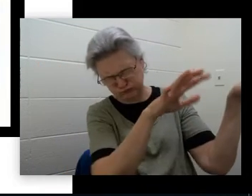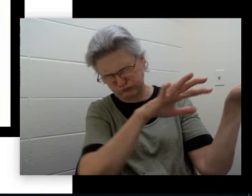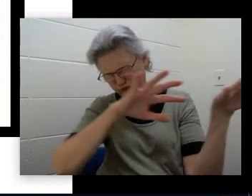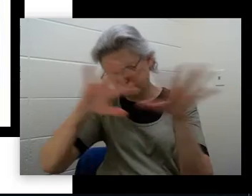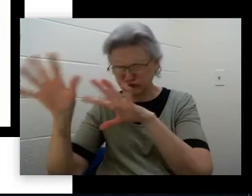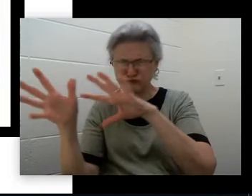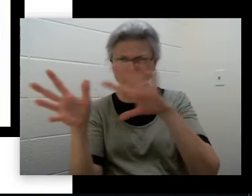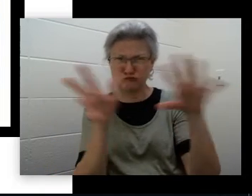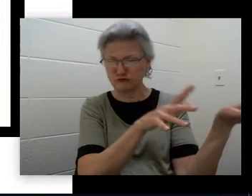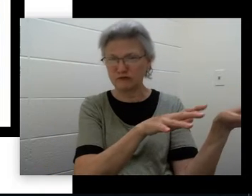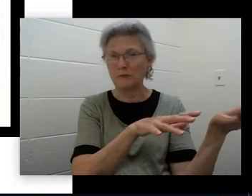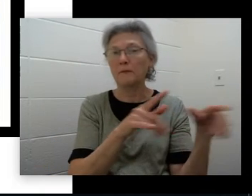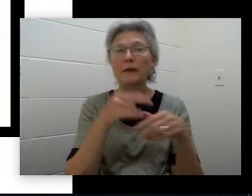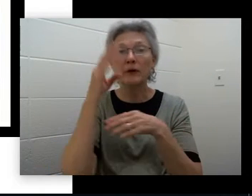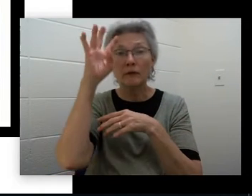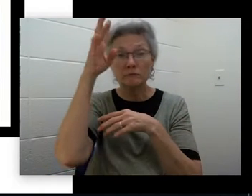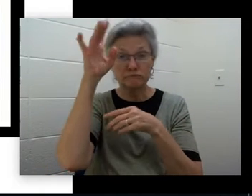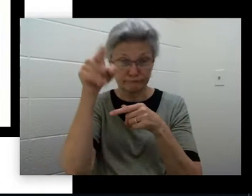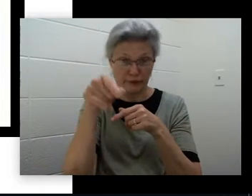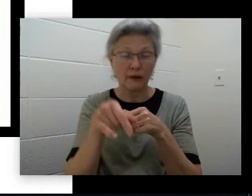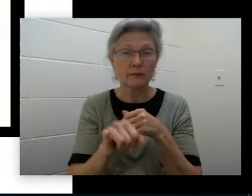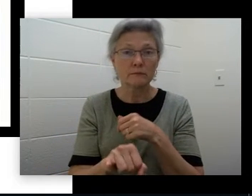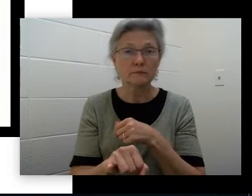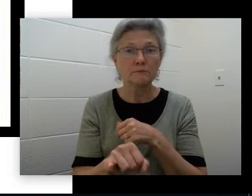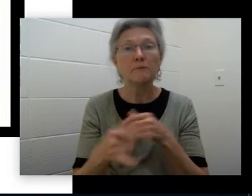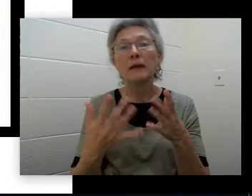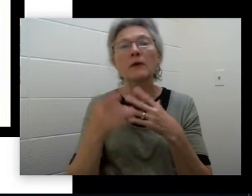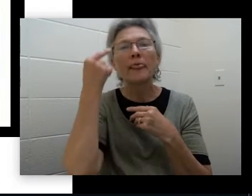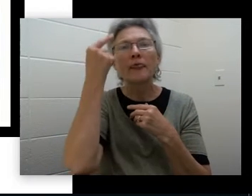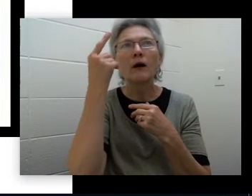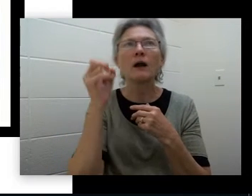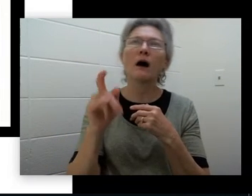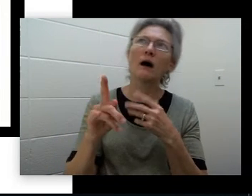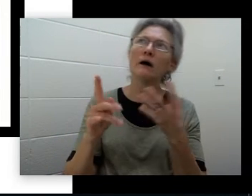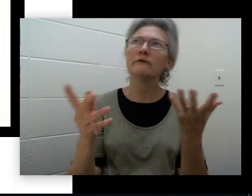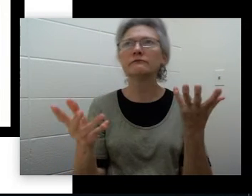Maybe you came up with those ideas. Maybe you also thought of